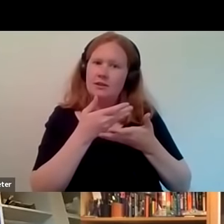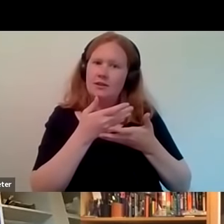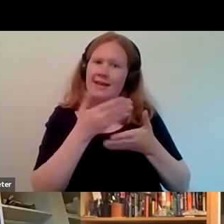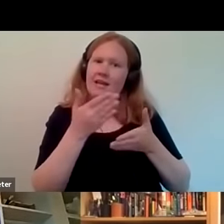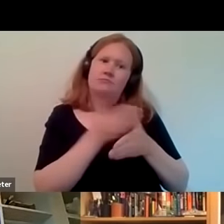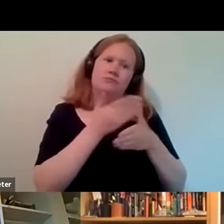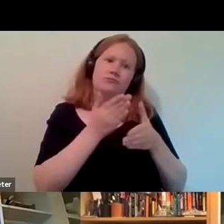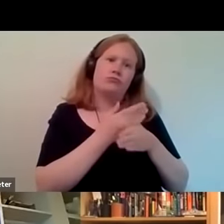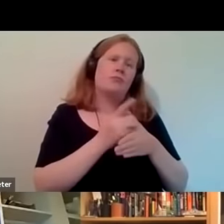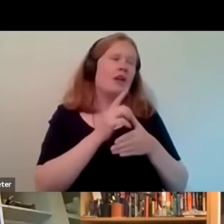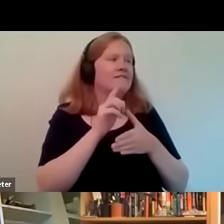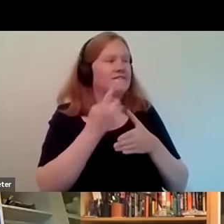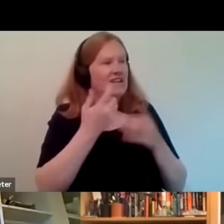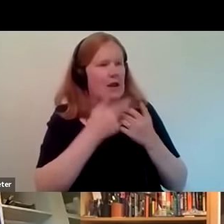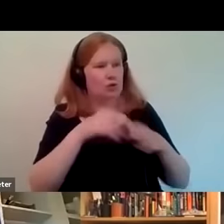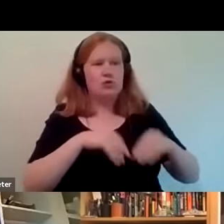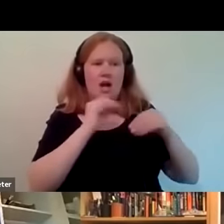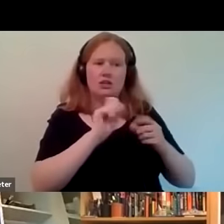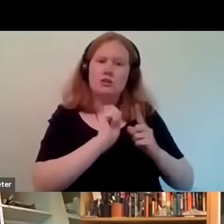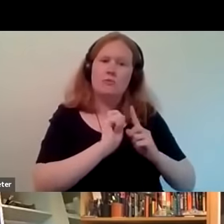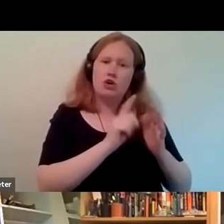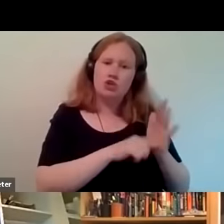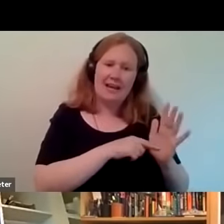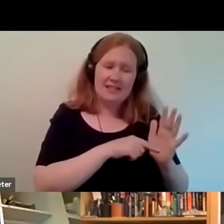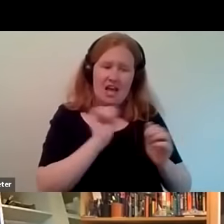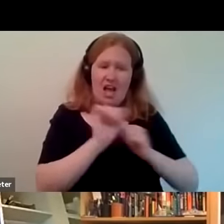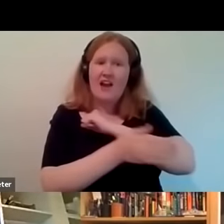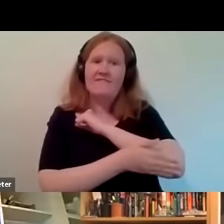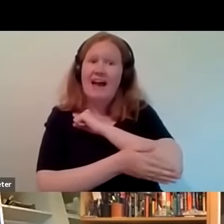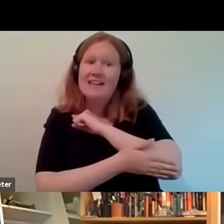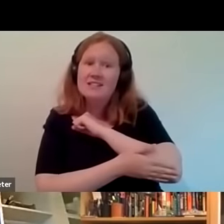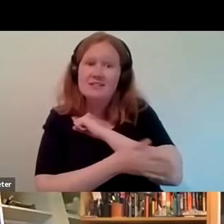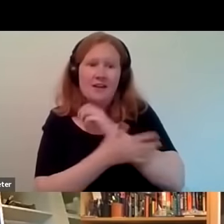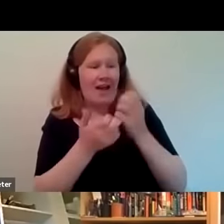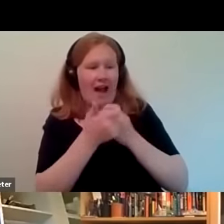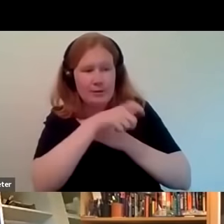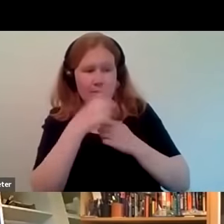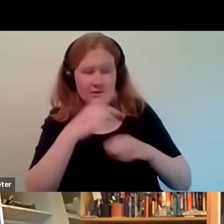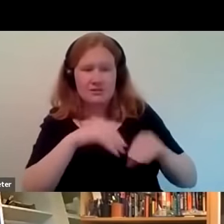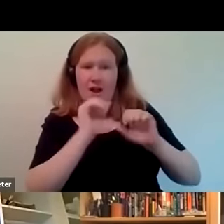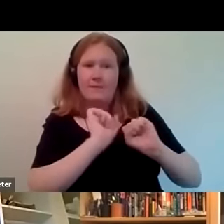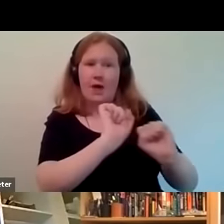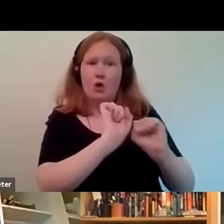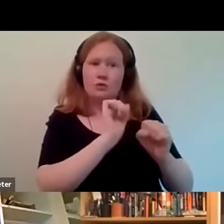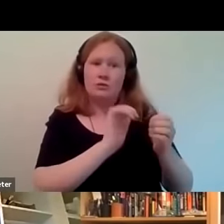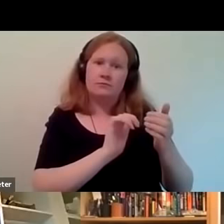and your advice to people that might want to um conduct a kind of community heritage project like that sure